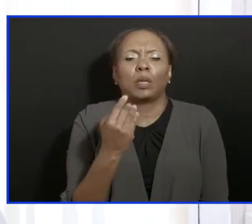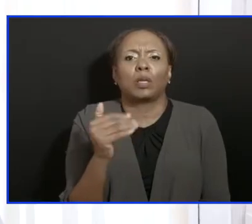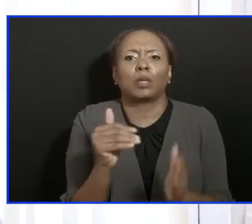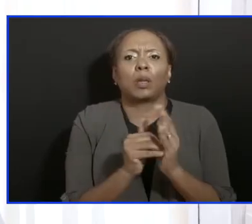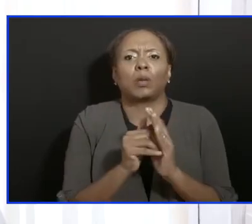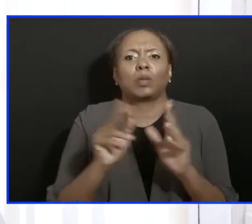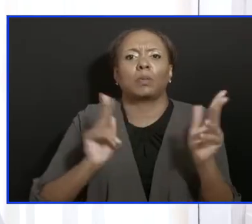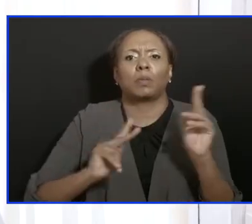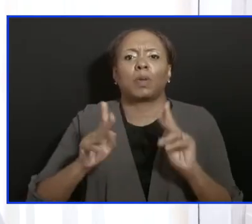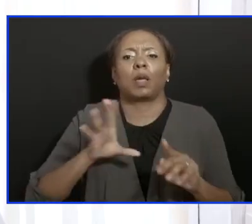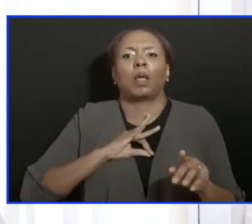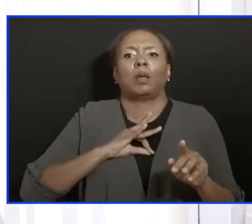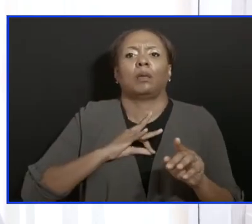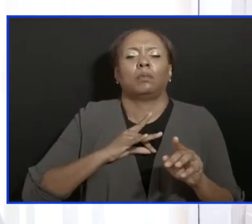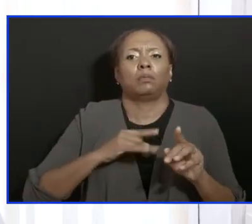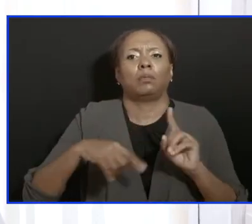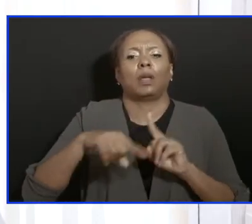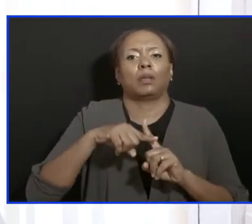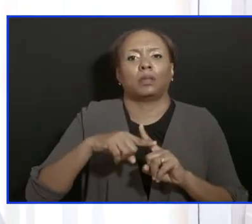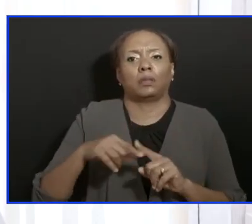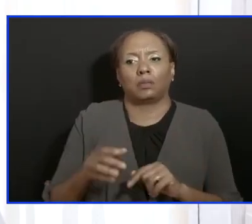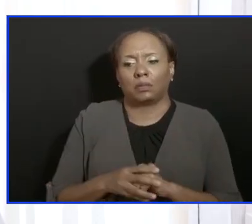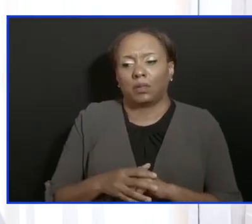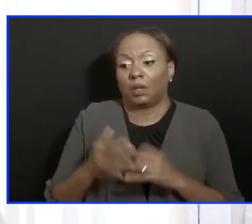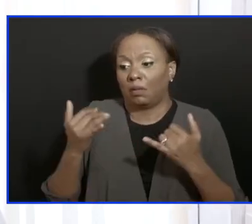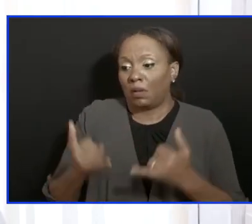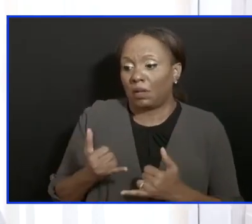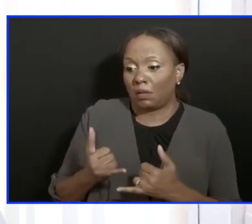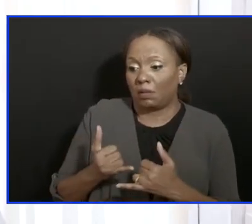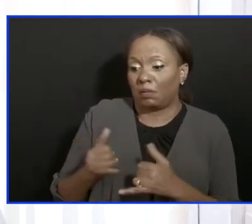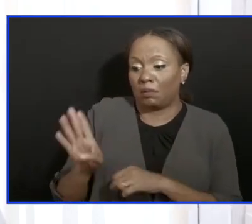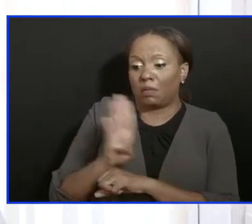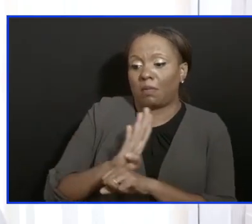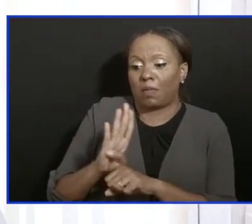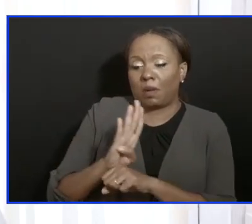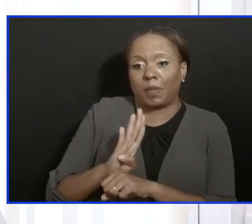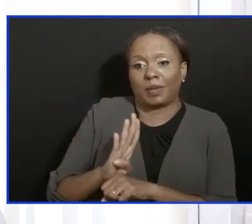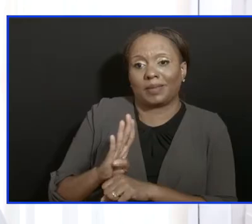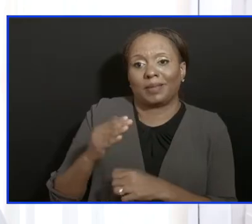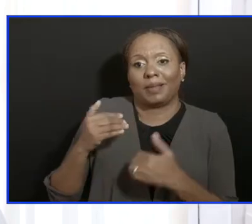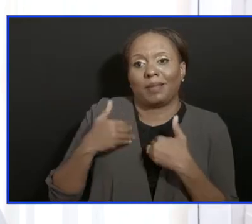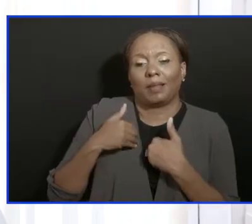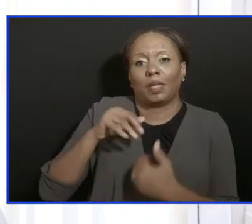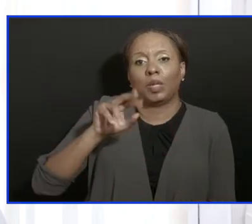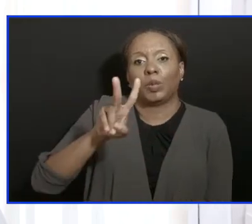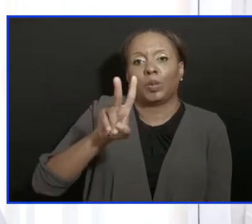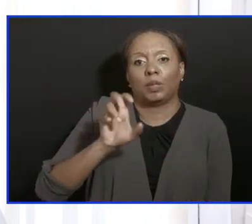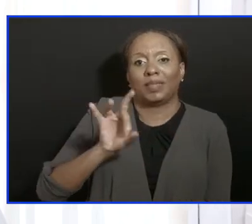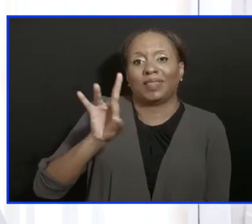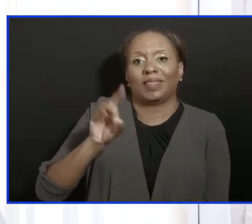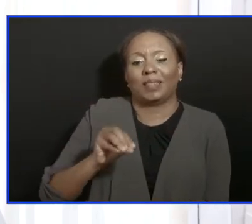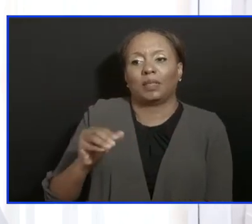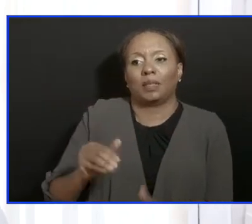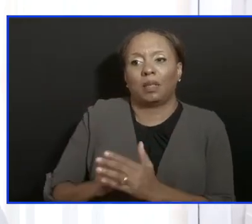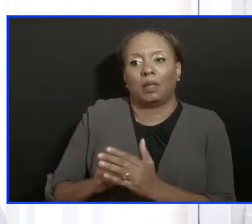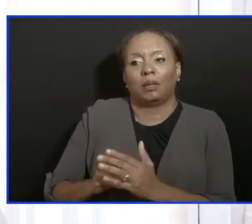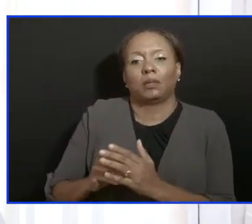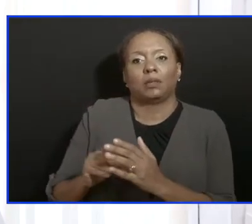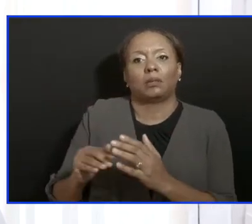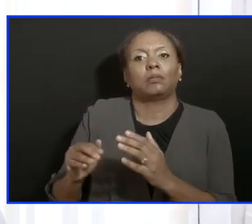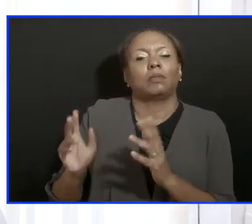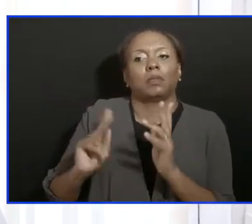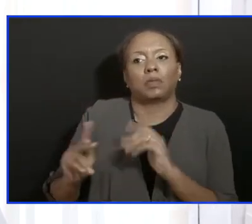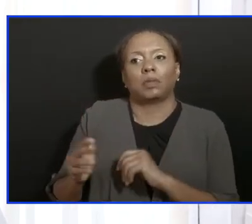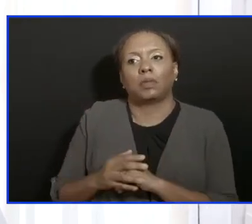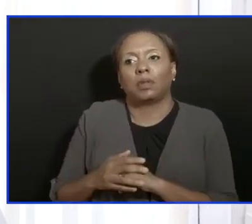population of about 280,000. The bottom line is, is that the majority of people have not necessarily caught it, although there